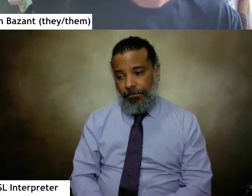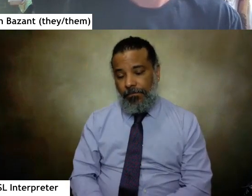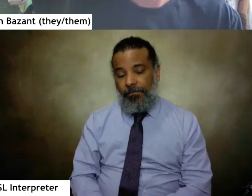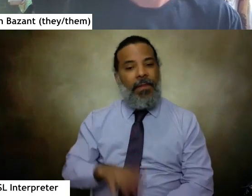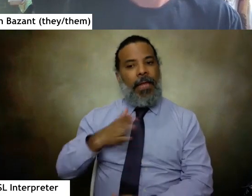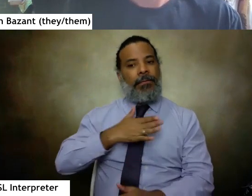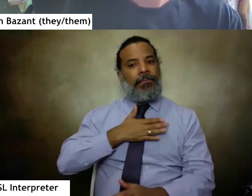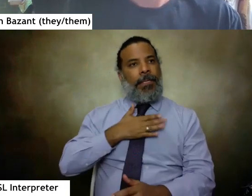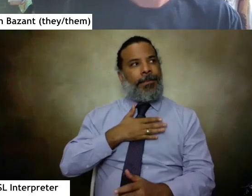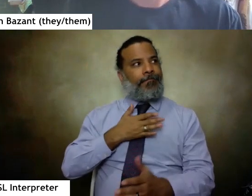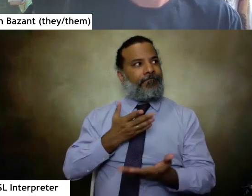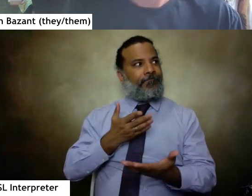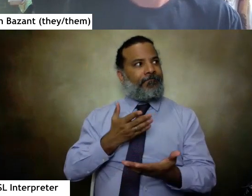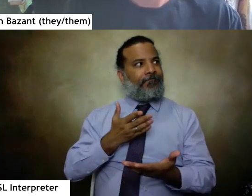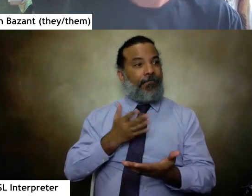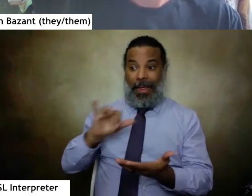genre that expresses